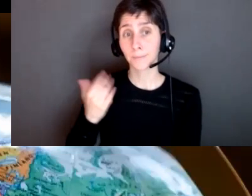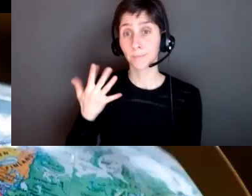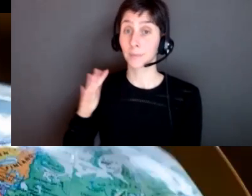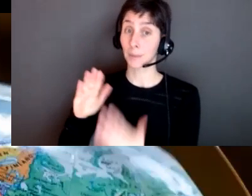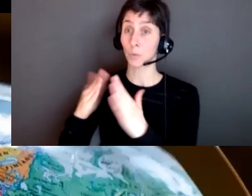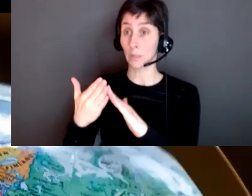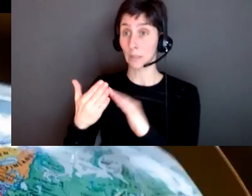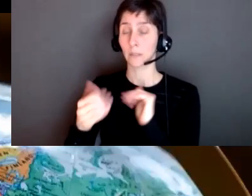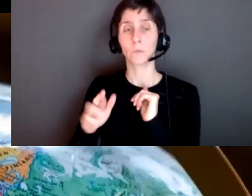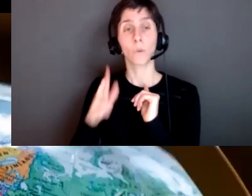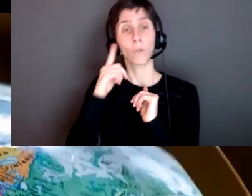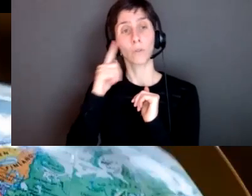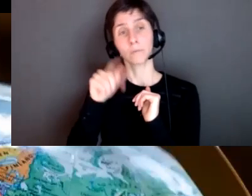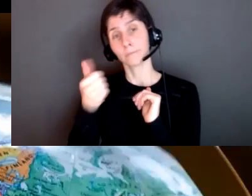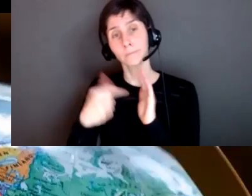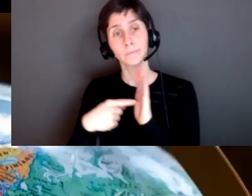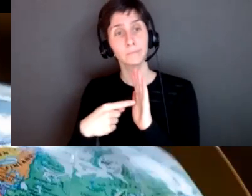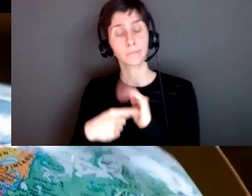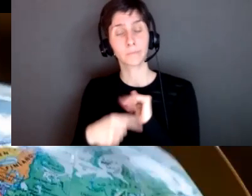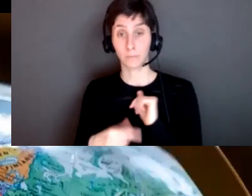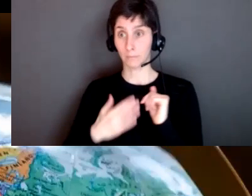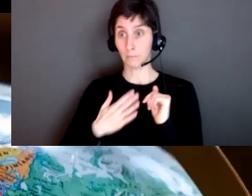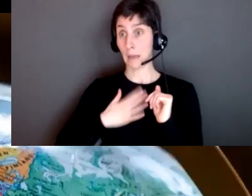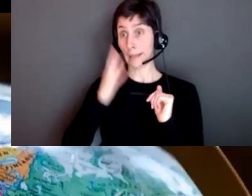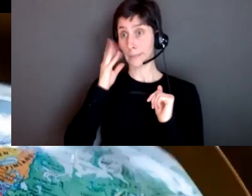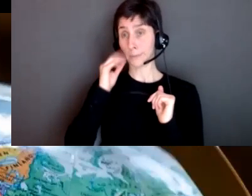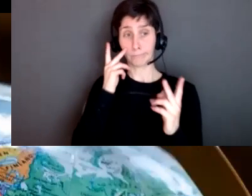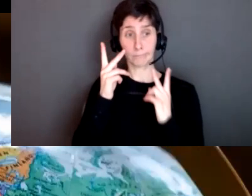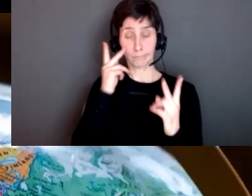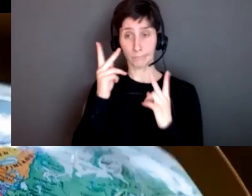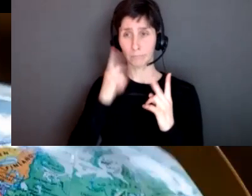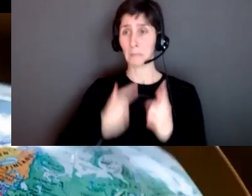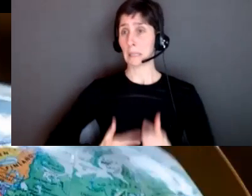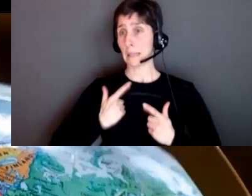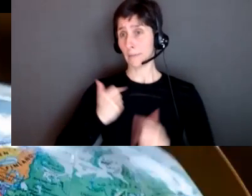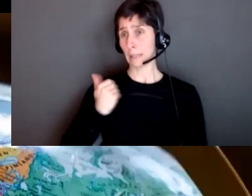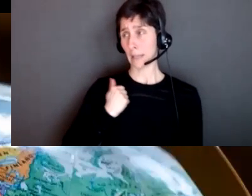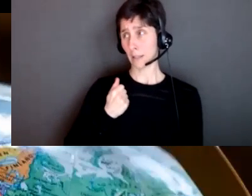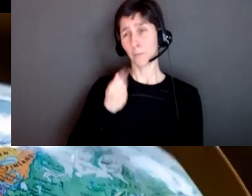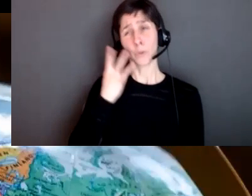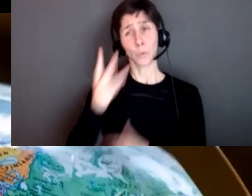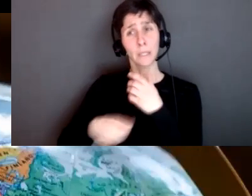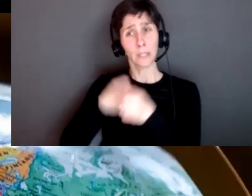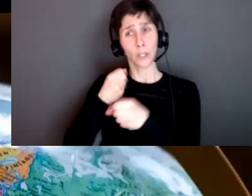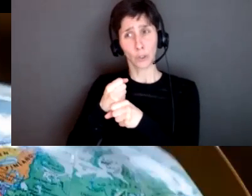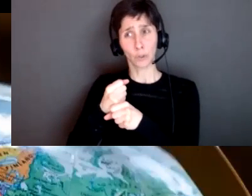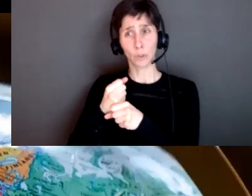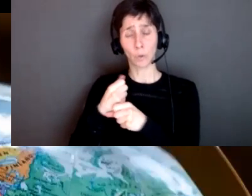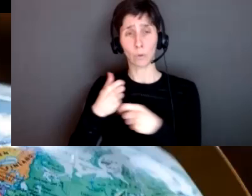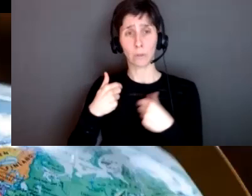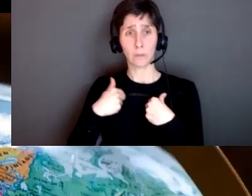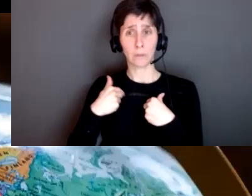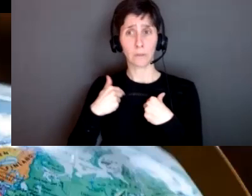communities or for example i mean this comes from what i know so far like i've been living in canada just a few years i don't know a lot of